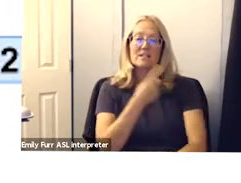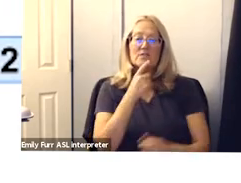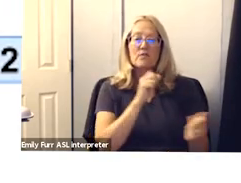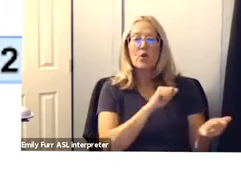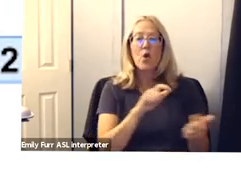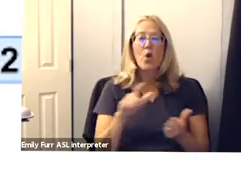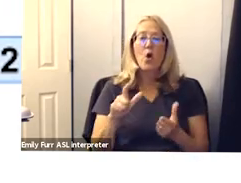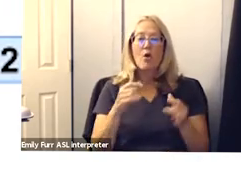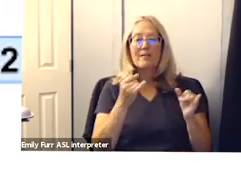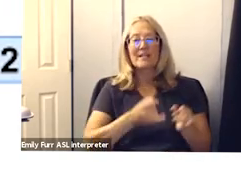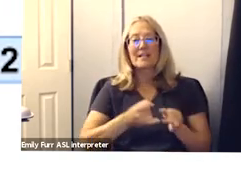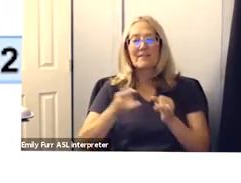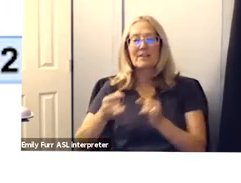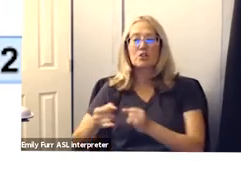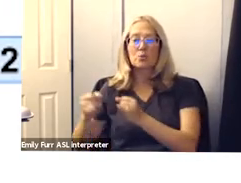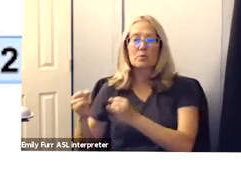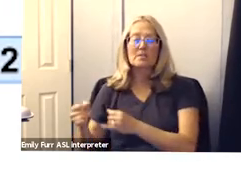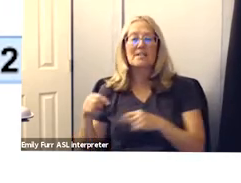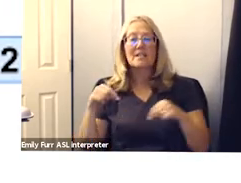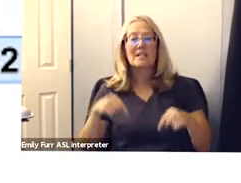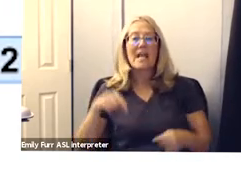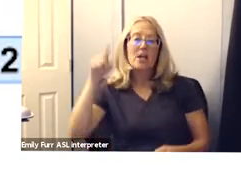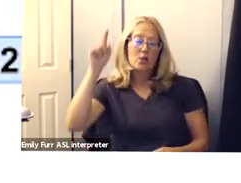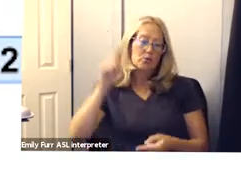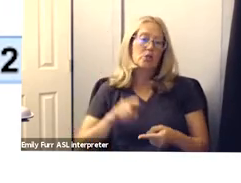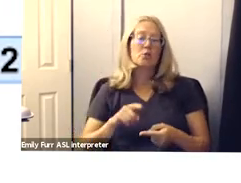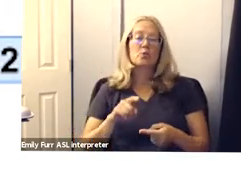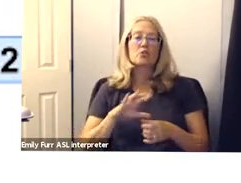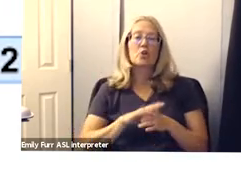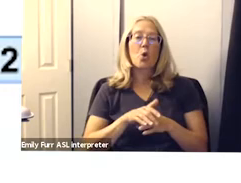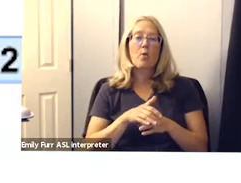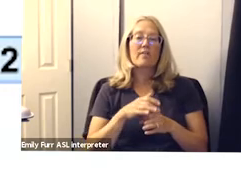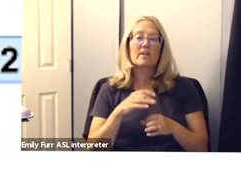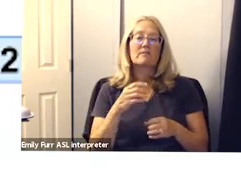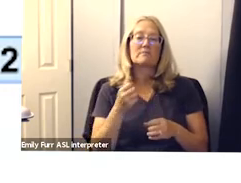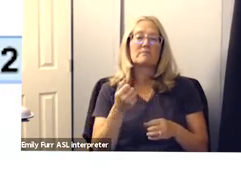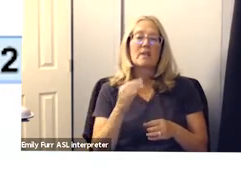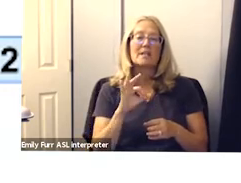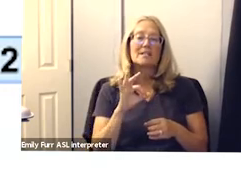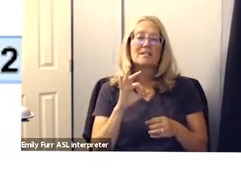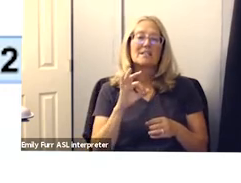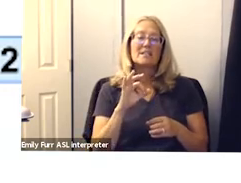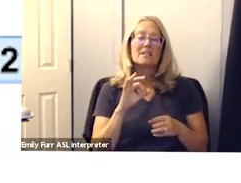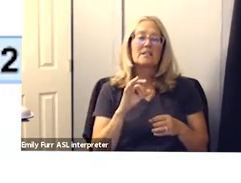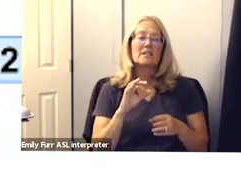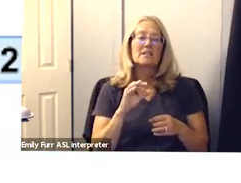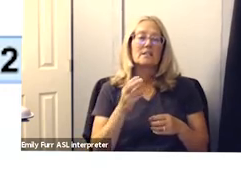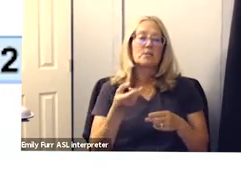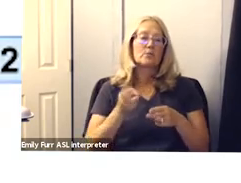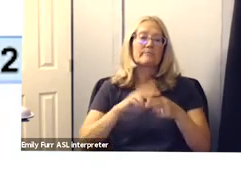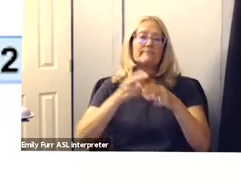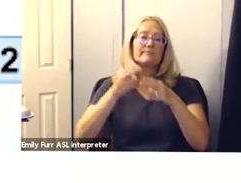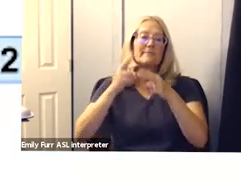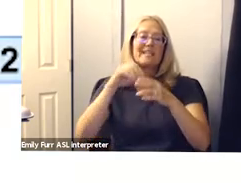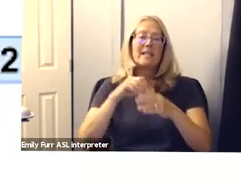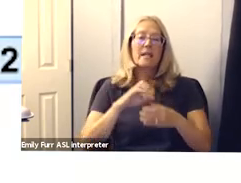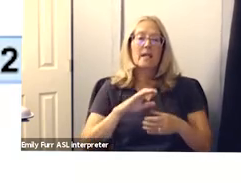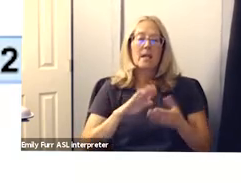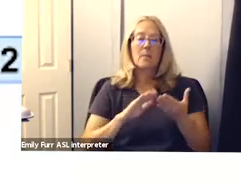individuals this will reduce the covet 19 rates in our community by creating herd immunity